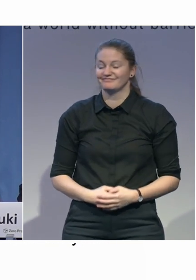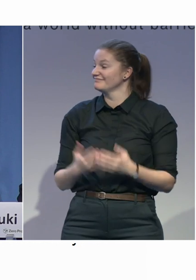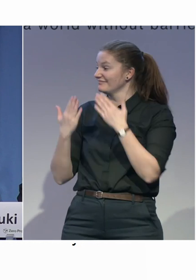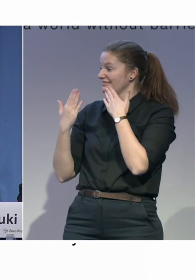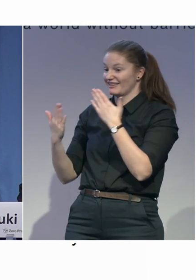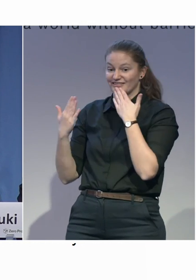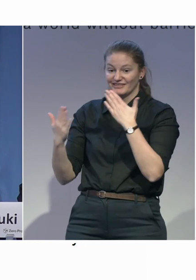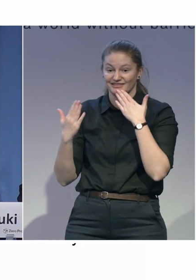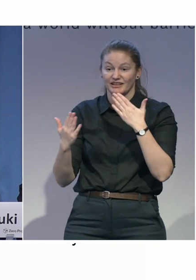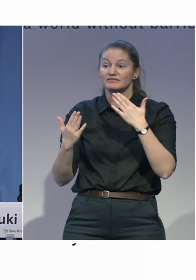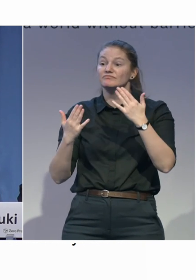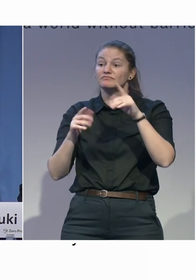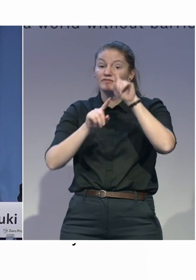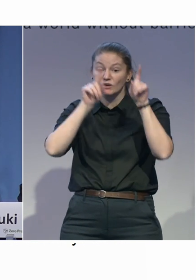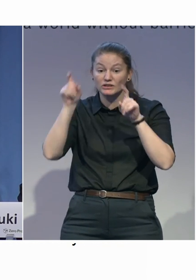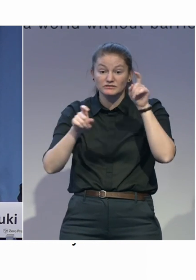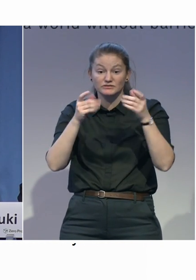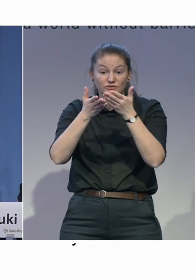Yes, ma'am. To the right. Yes, sir.